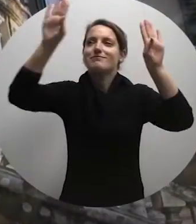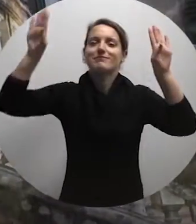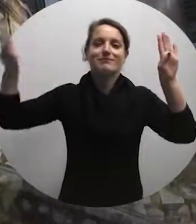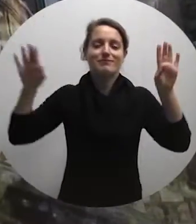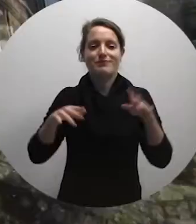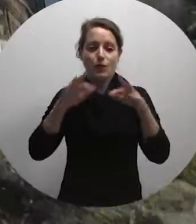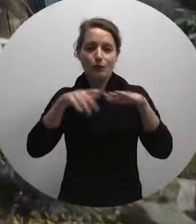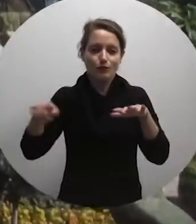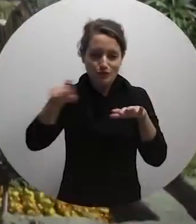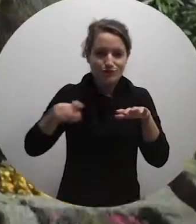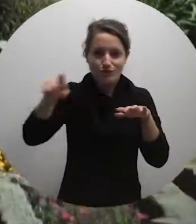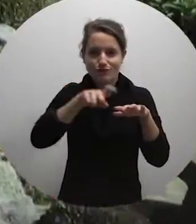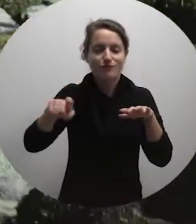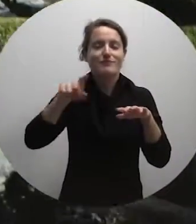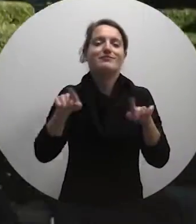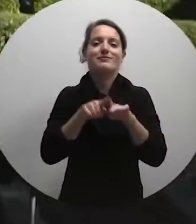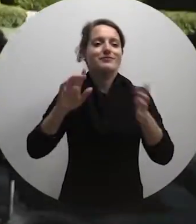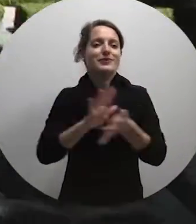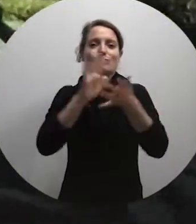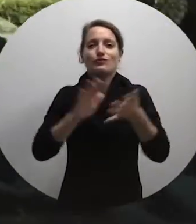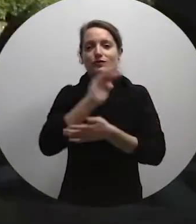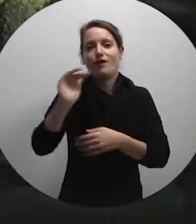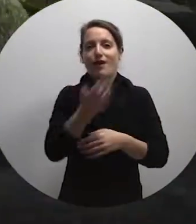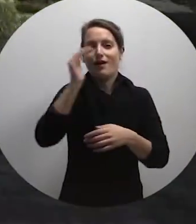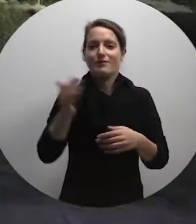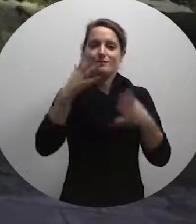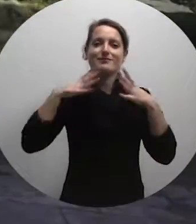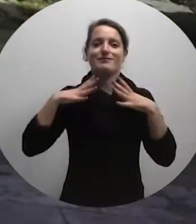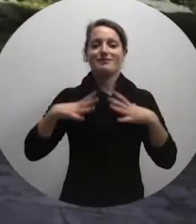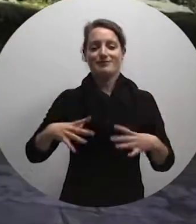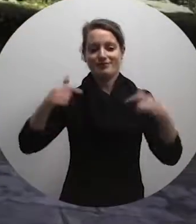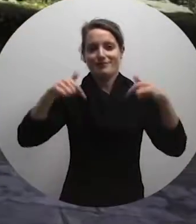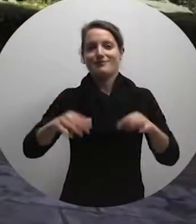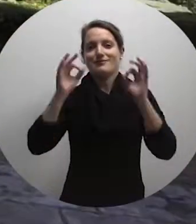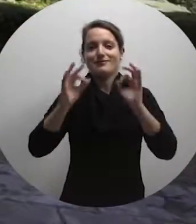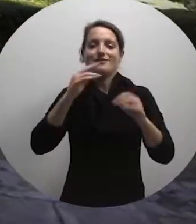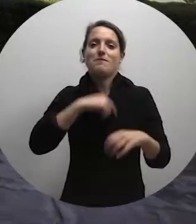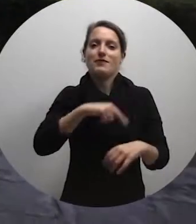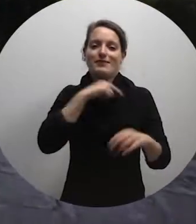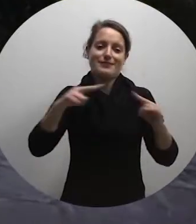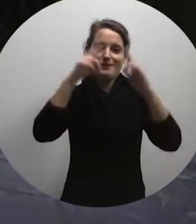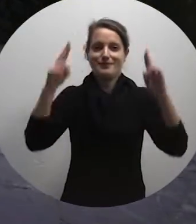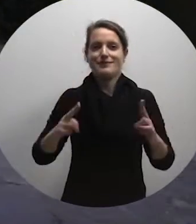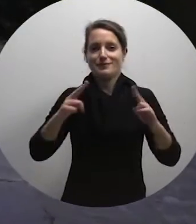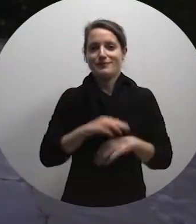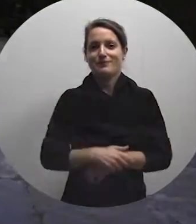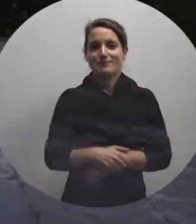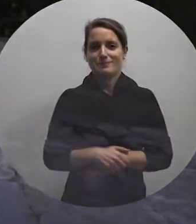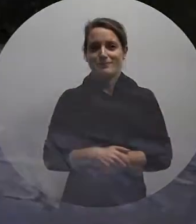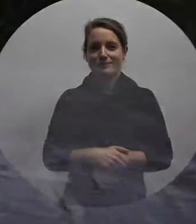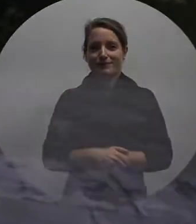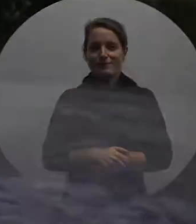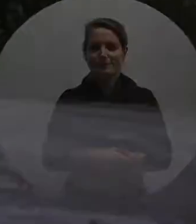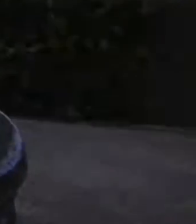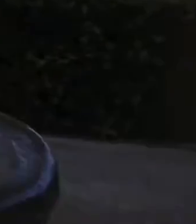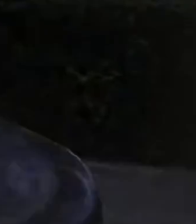displays, and enjoy the informal gardens of this fine Maltese country house. High